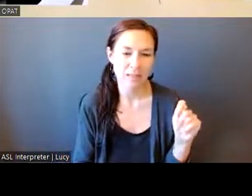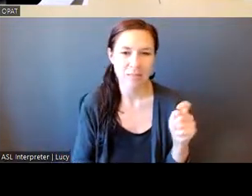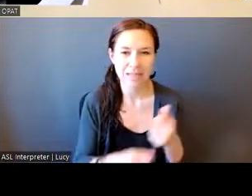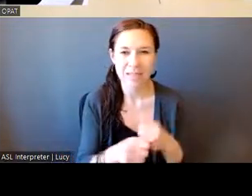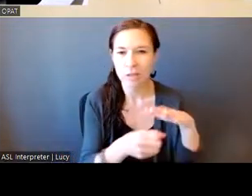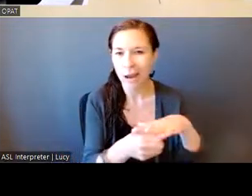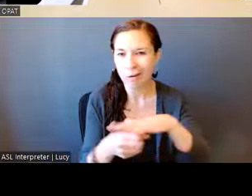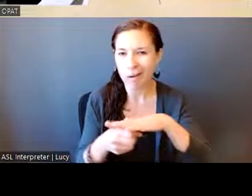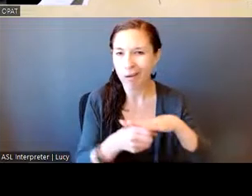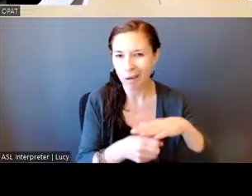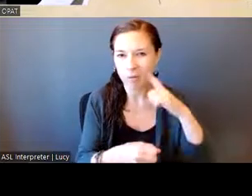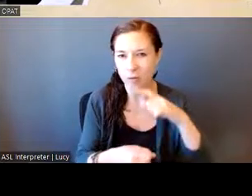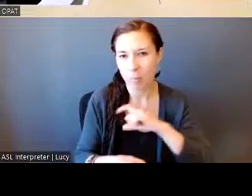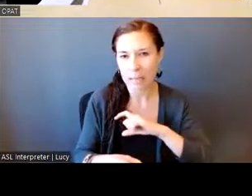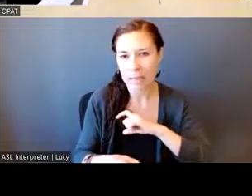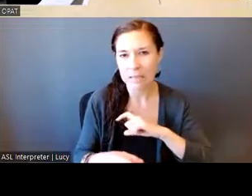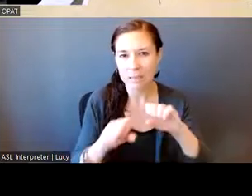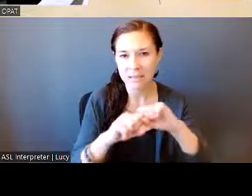Okay.